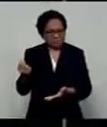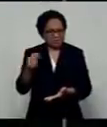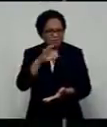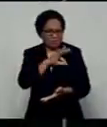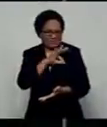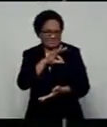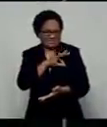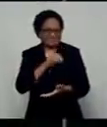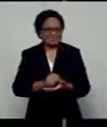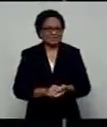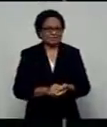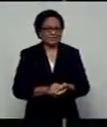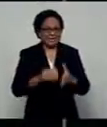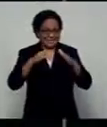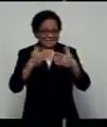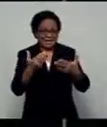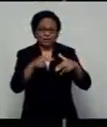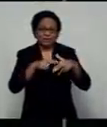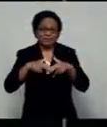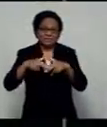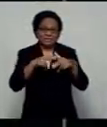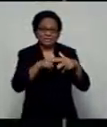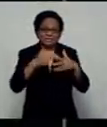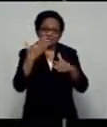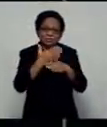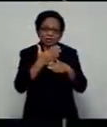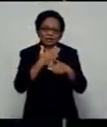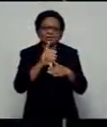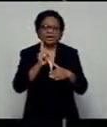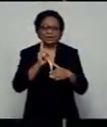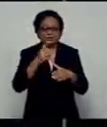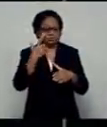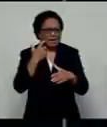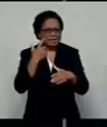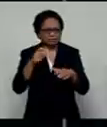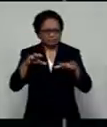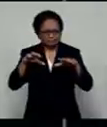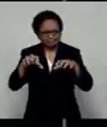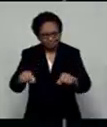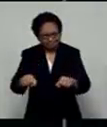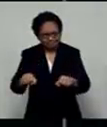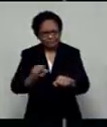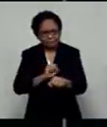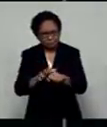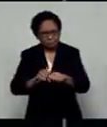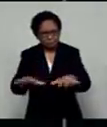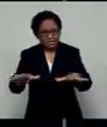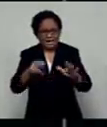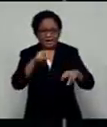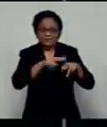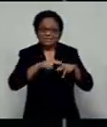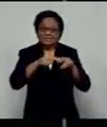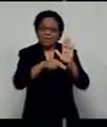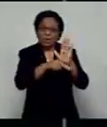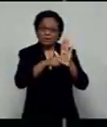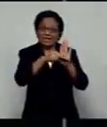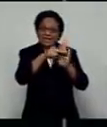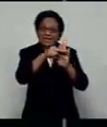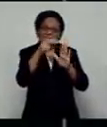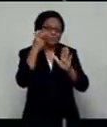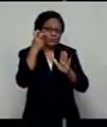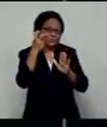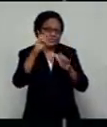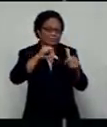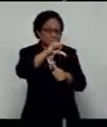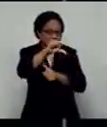As Fiji continues to work to contain the spread of COVID-19, the Fiji Hotel and Tourism Association tries to